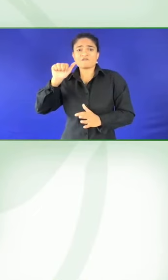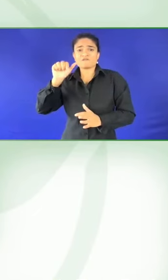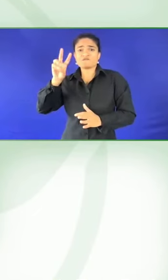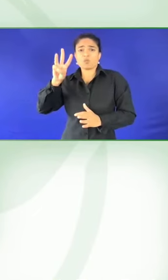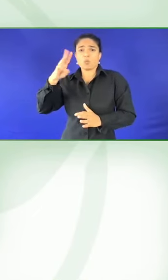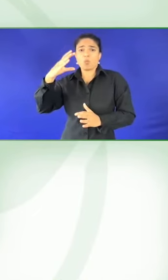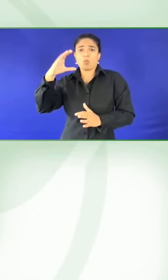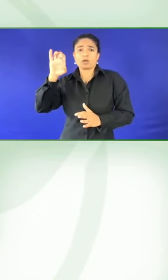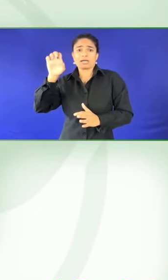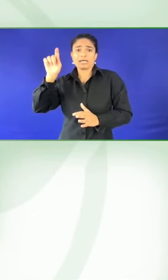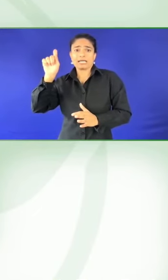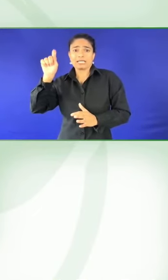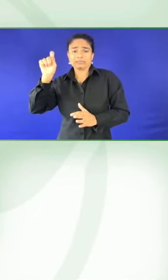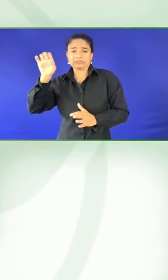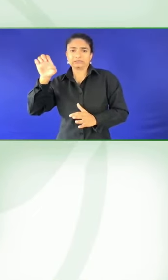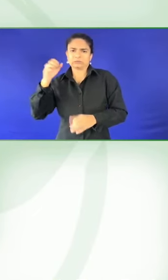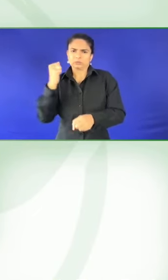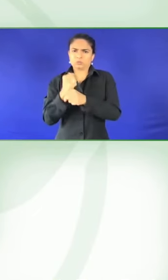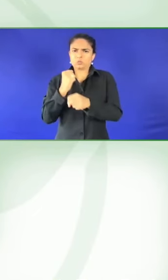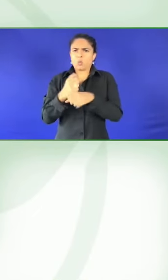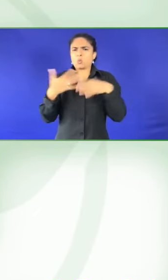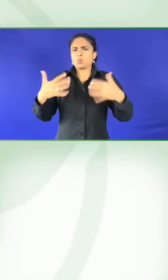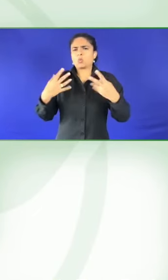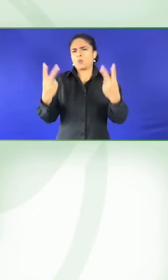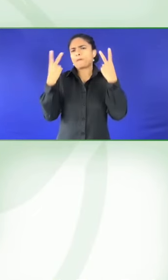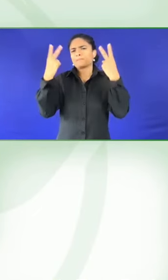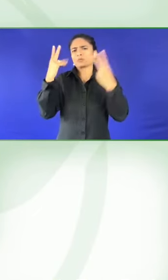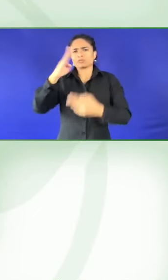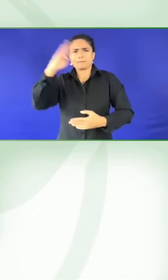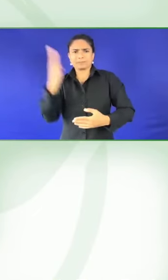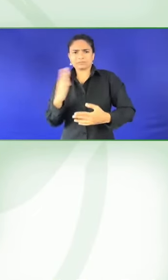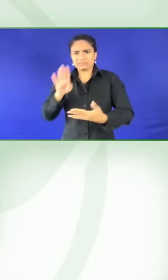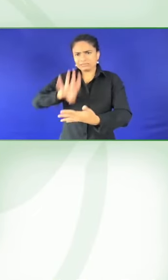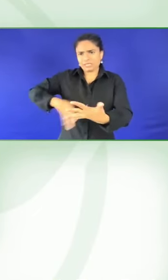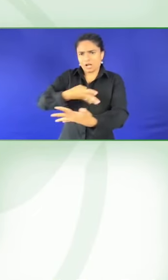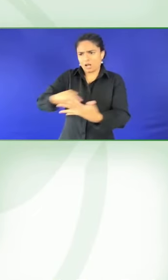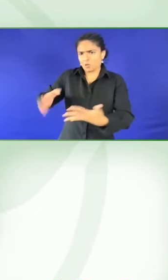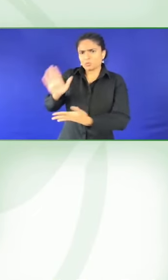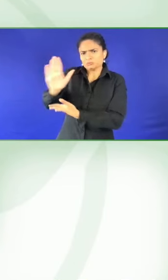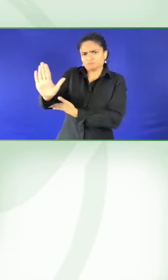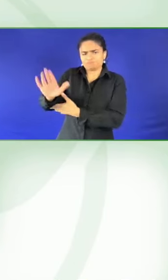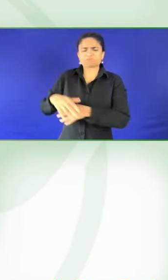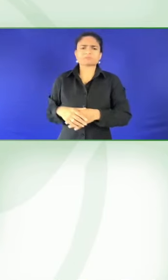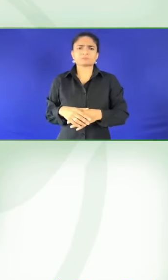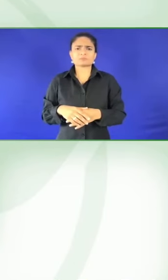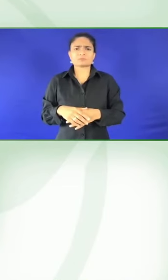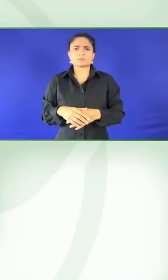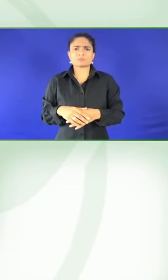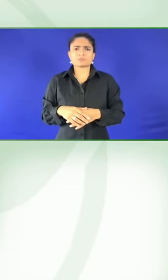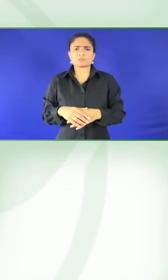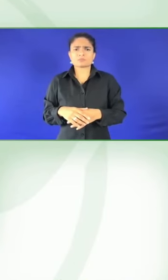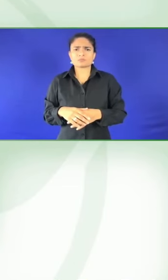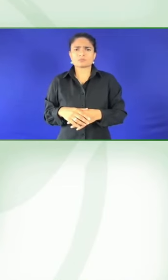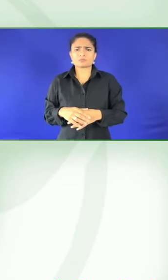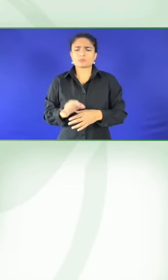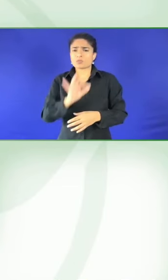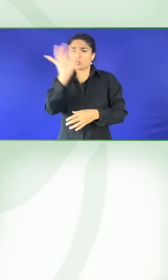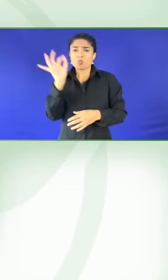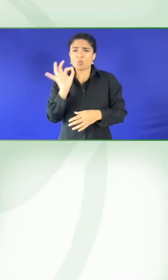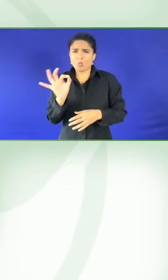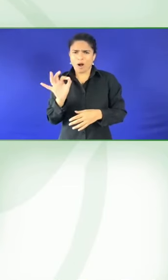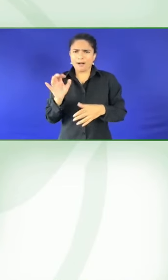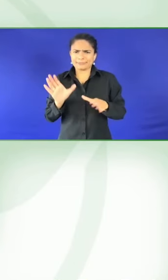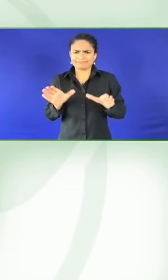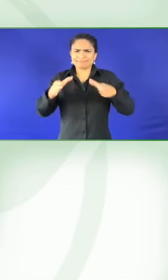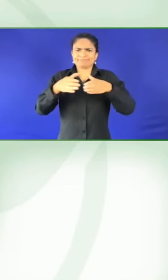materials in the language, especially literature texts. So for